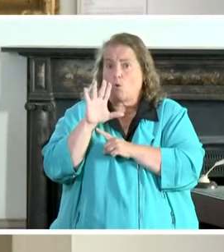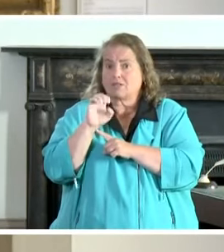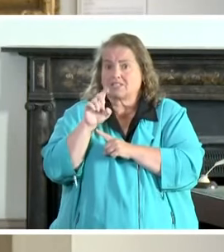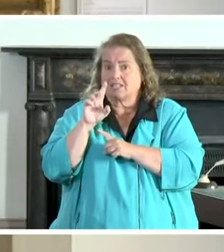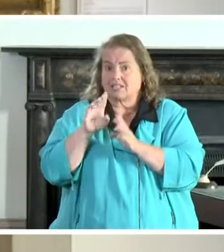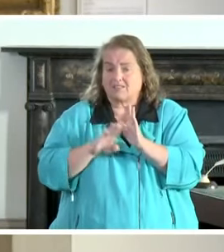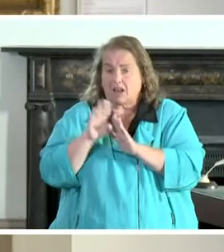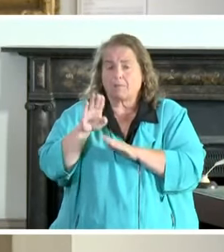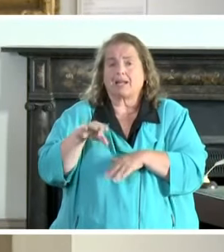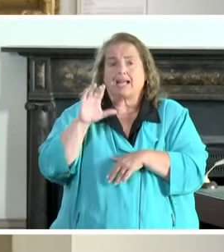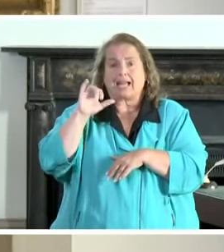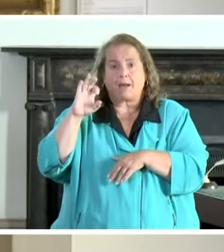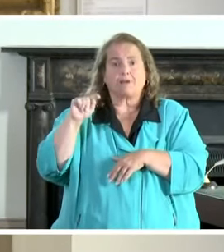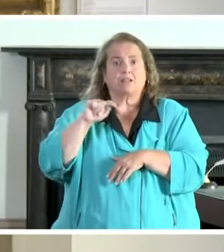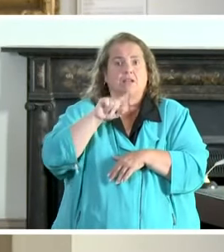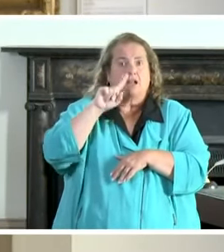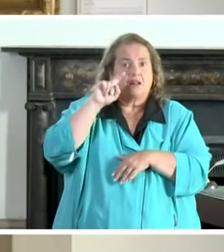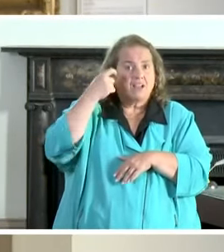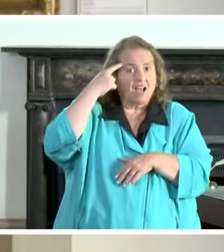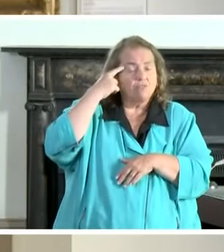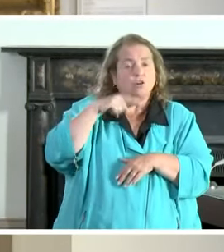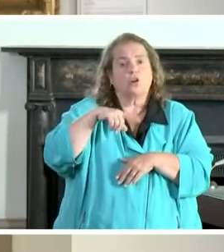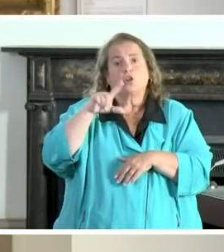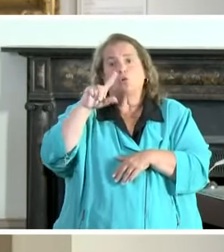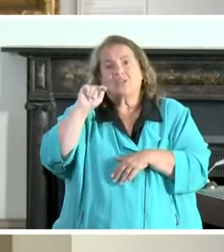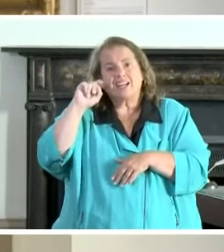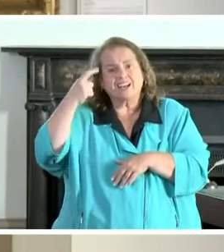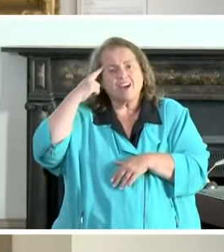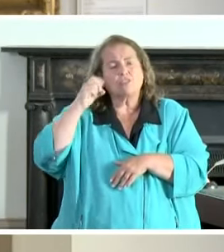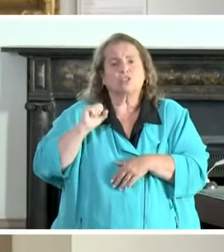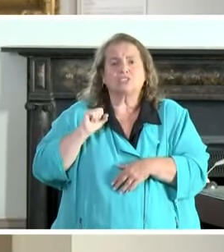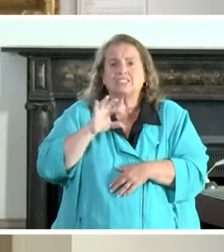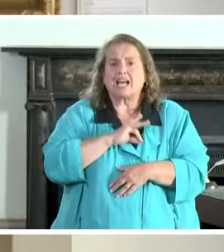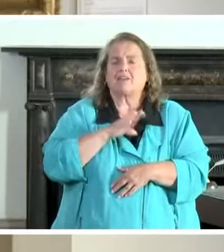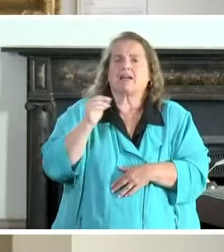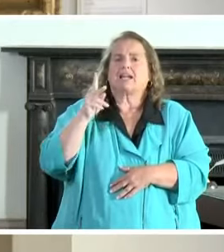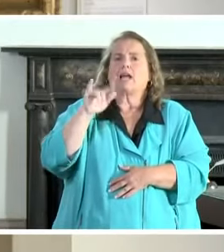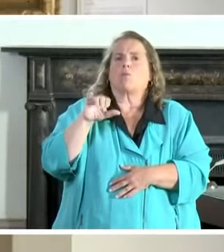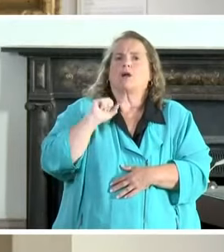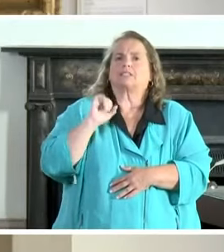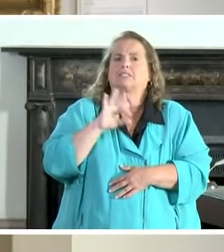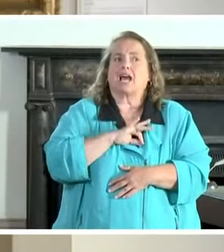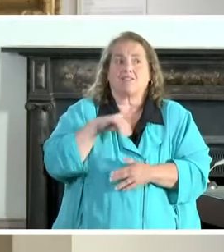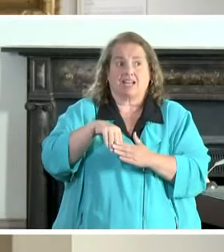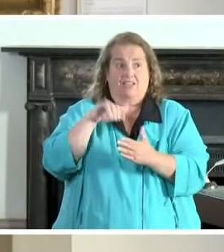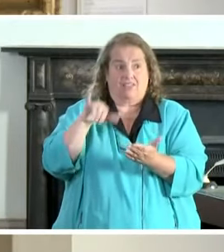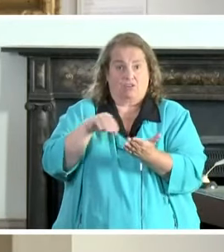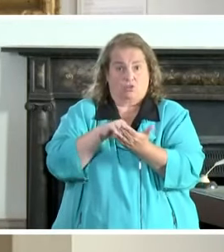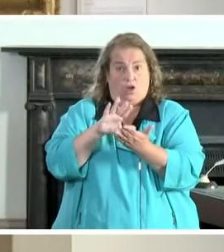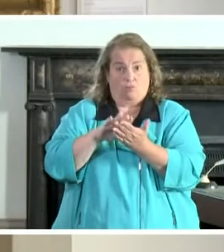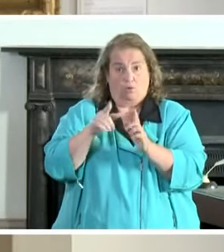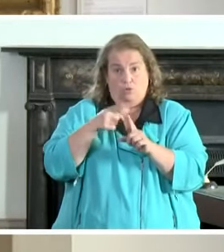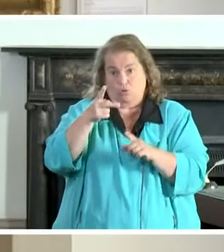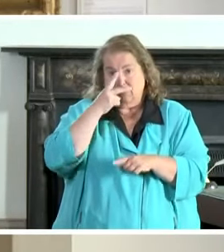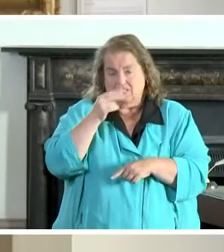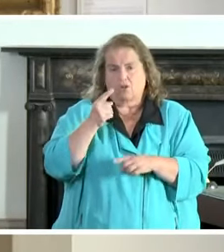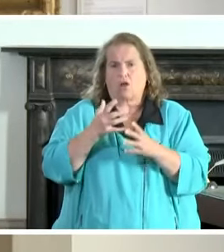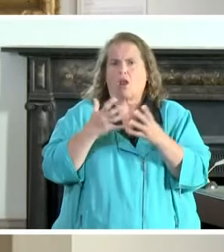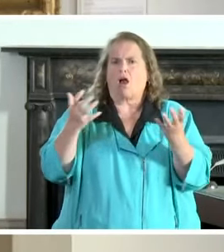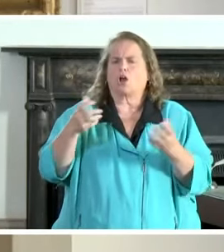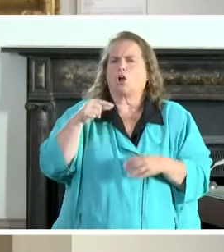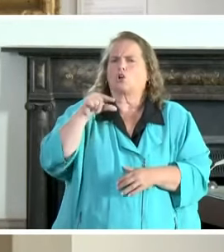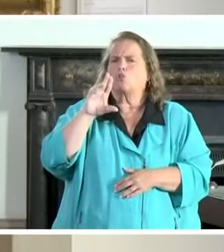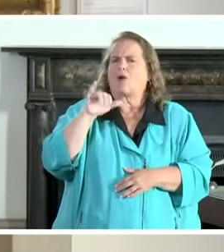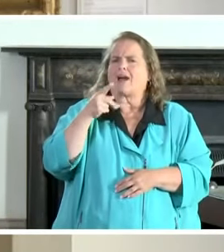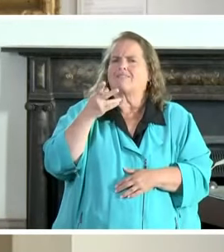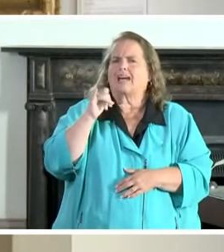course the governor and lieutenant governor their staff and then ky stats in this document when you see it uh you're going to see a lot of graphics it's easy to